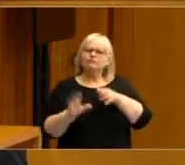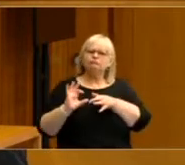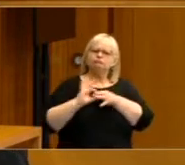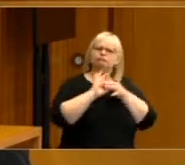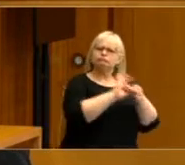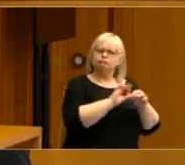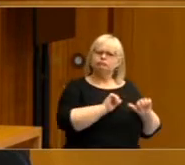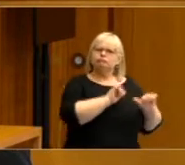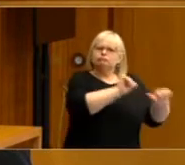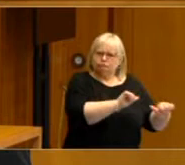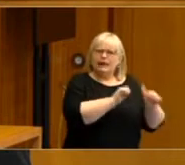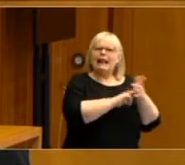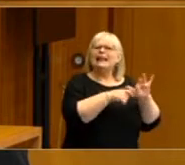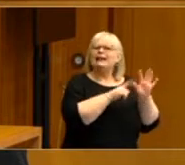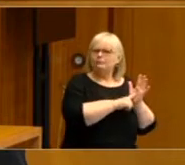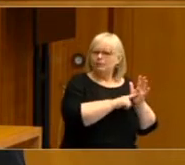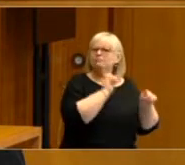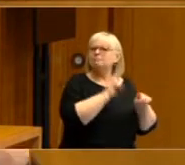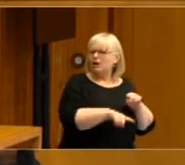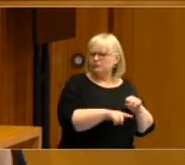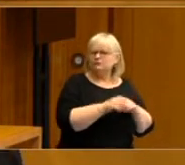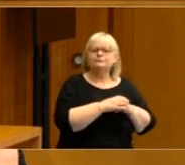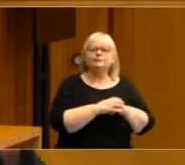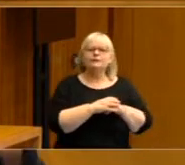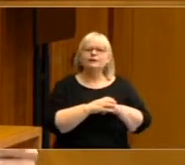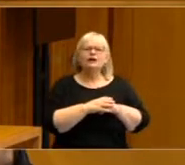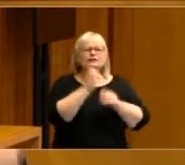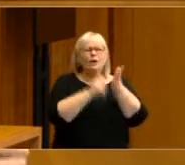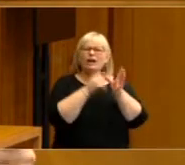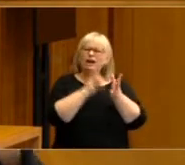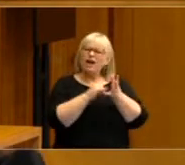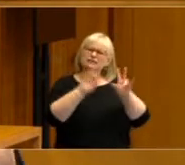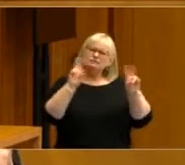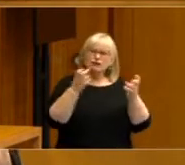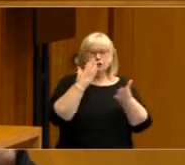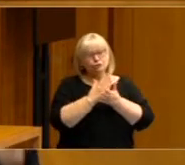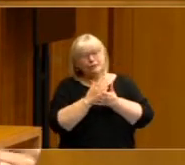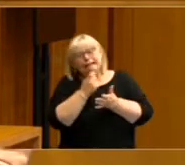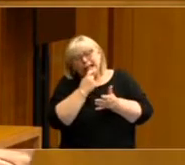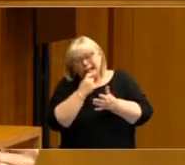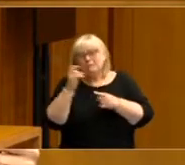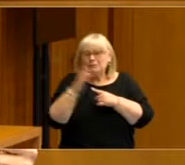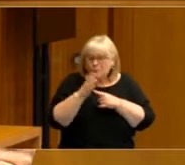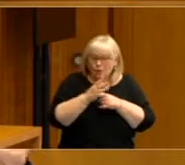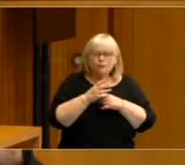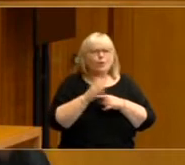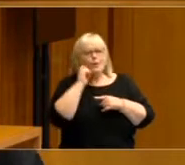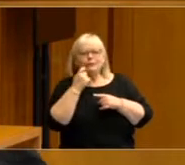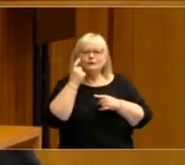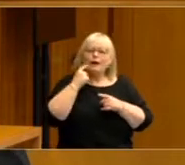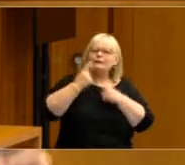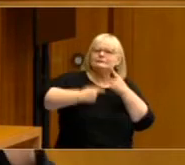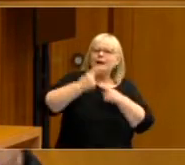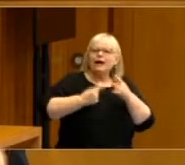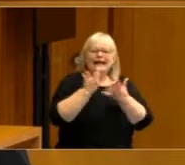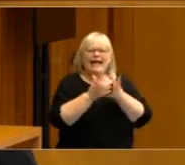likelihood of voting. So class is still important in explaining voting behaviour. Although